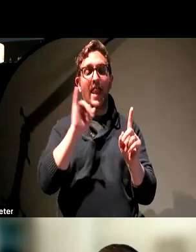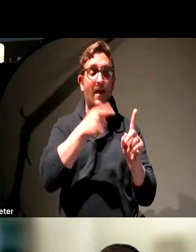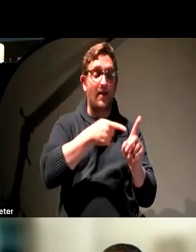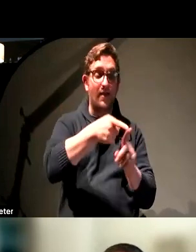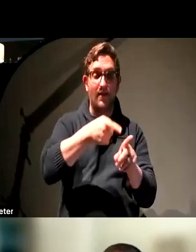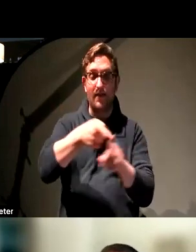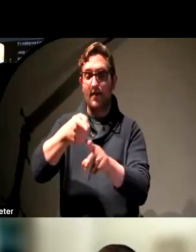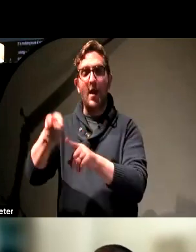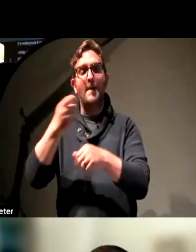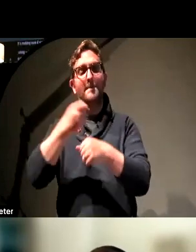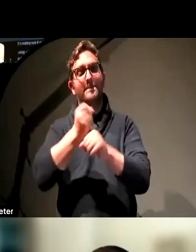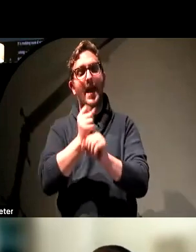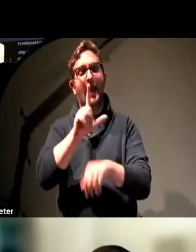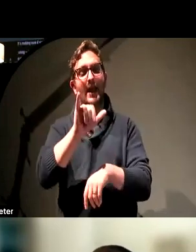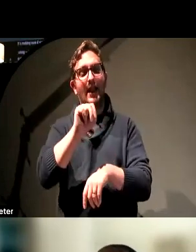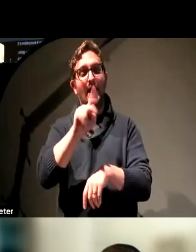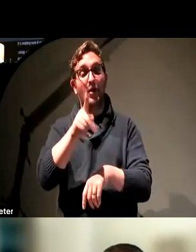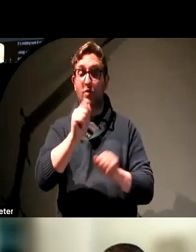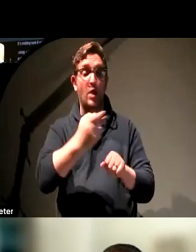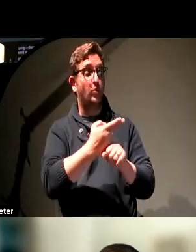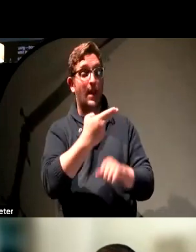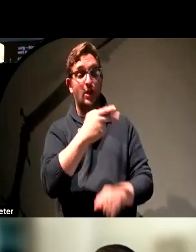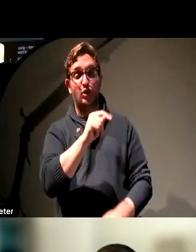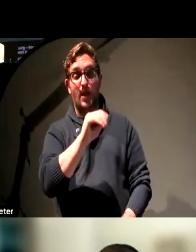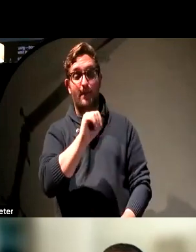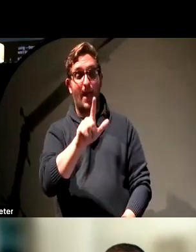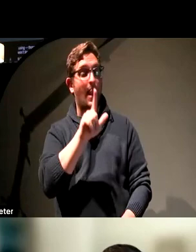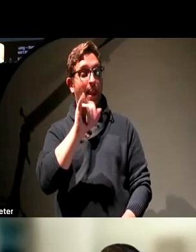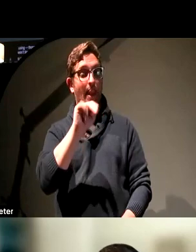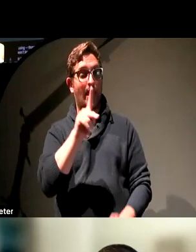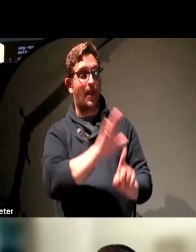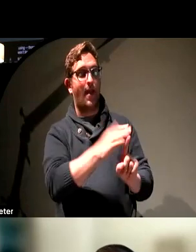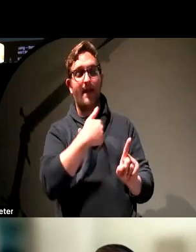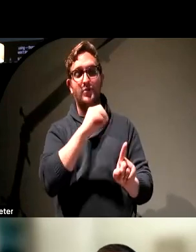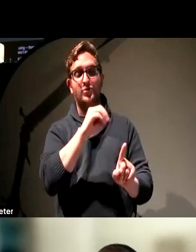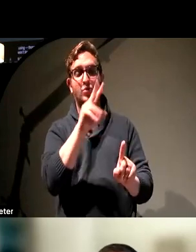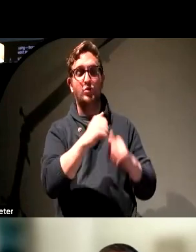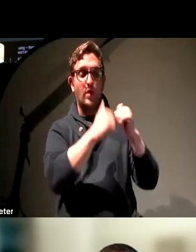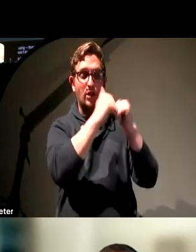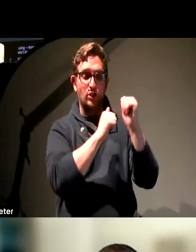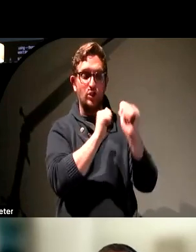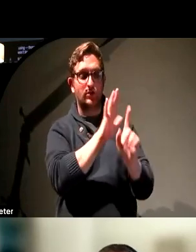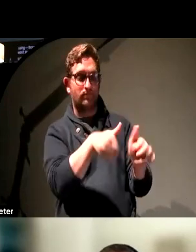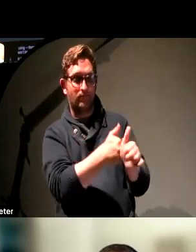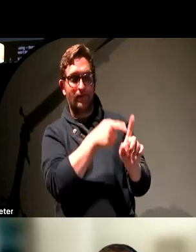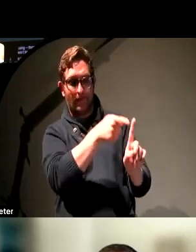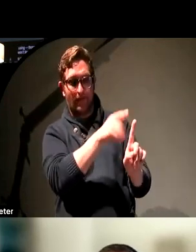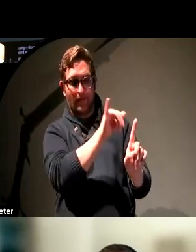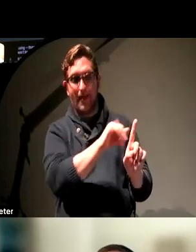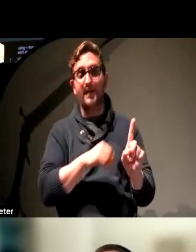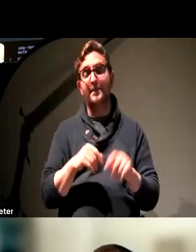link. You can just use an HTML link, which has its own structure and its own meaning and its own attributes and elements. And